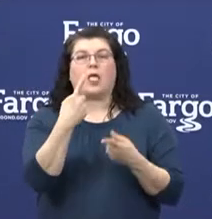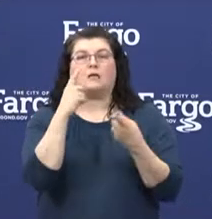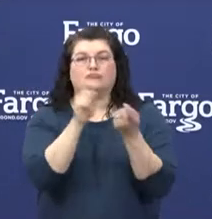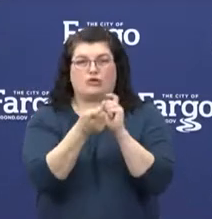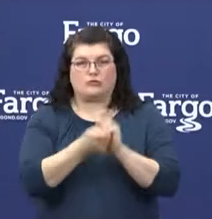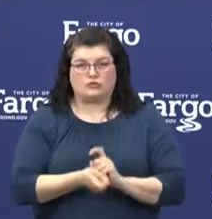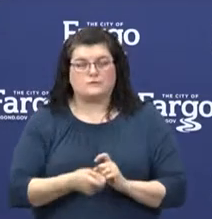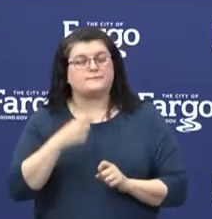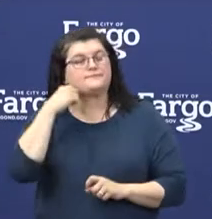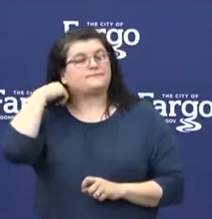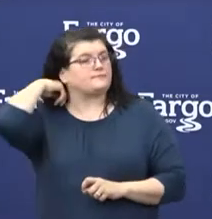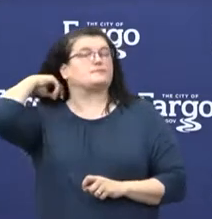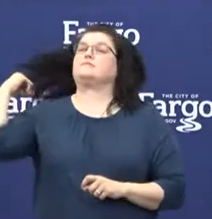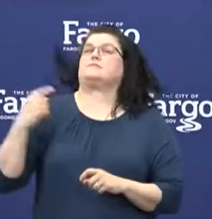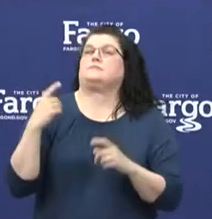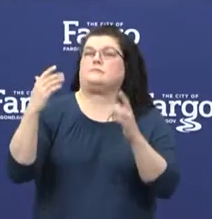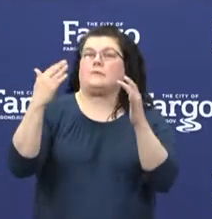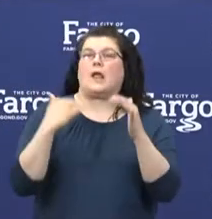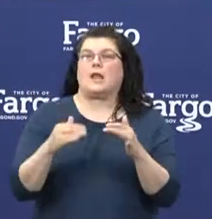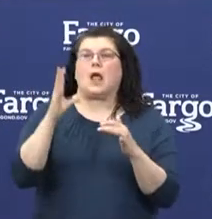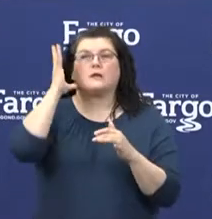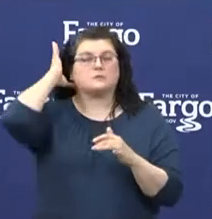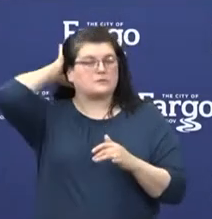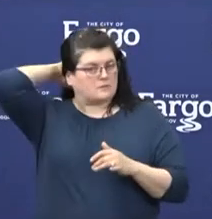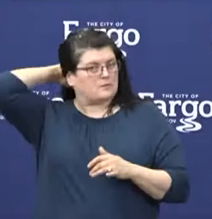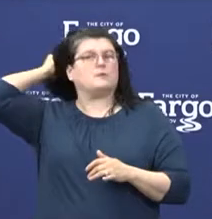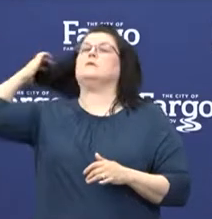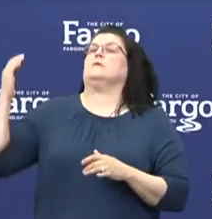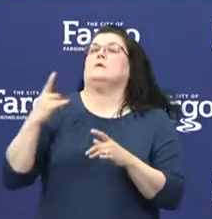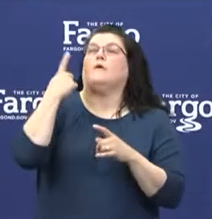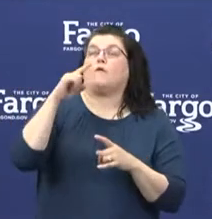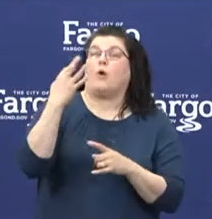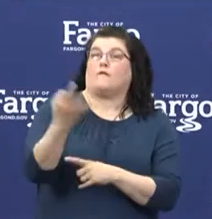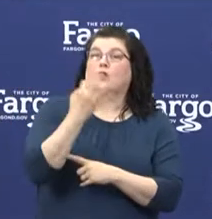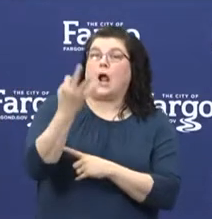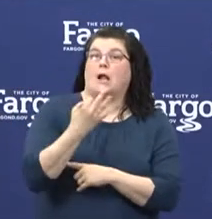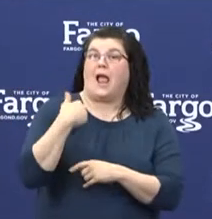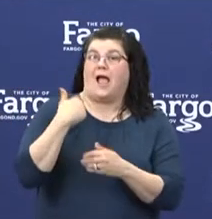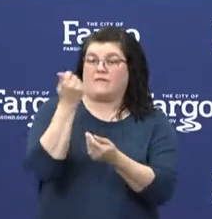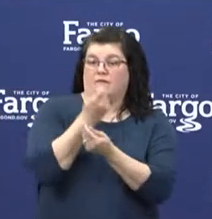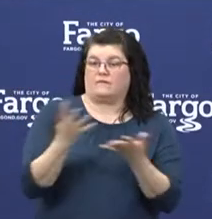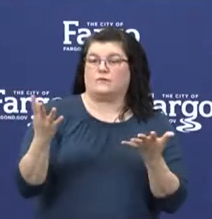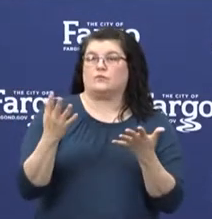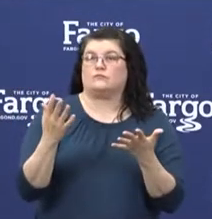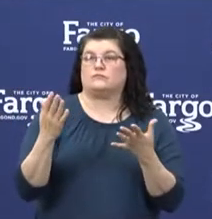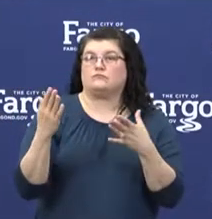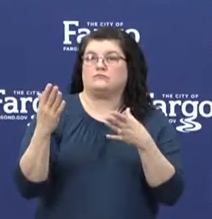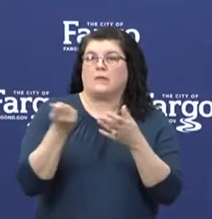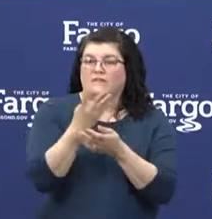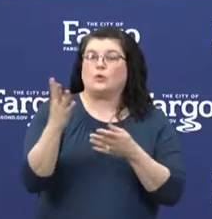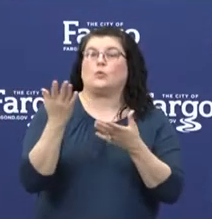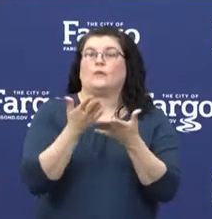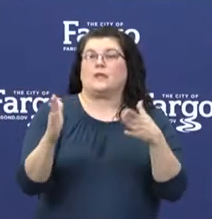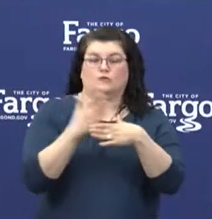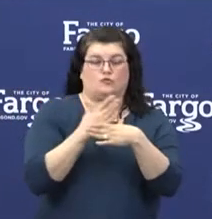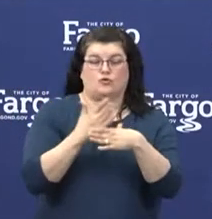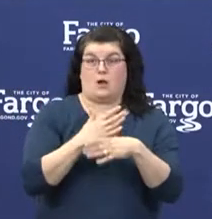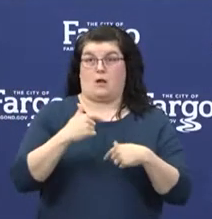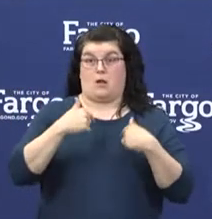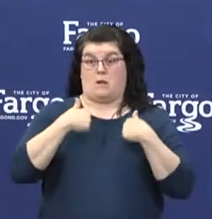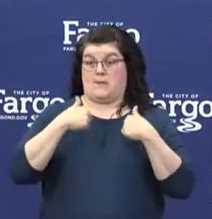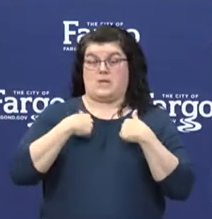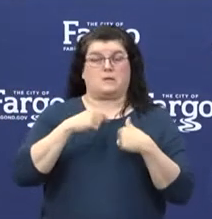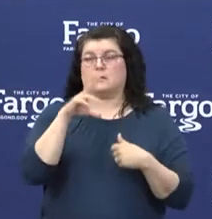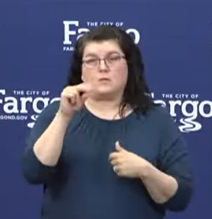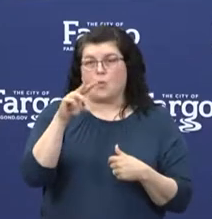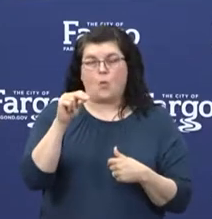As we get ready for the next step on Friday, I want to share a couple thoughts. This isn't about me or